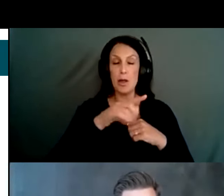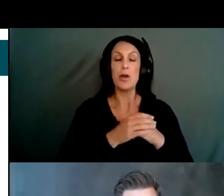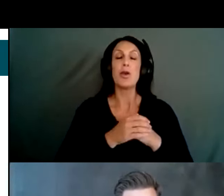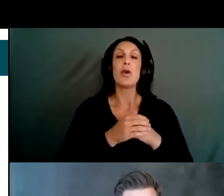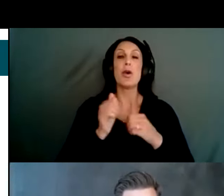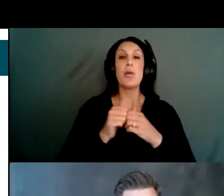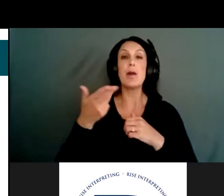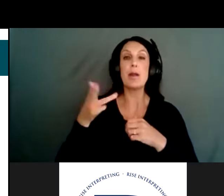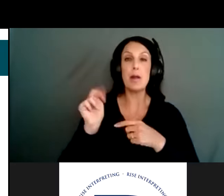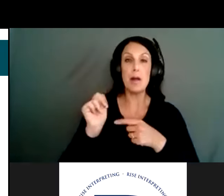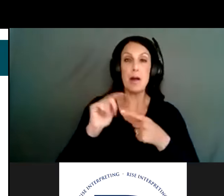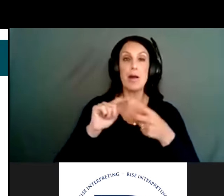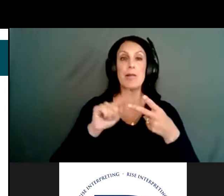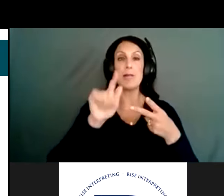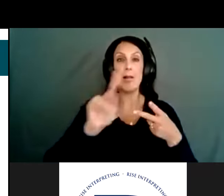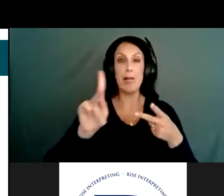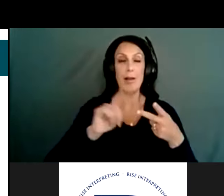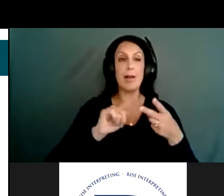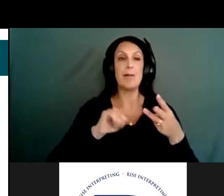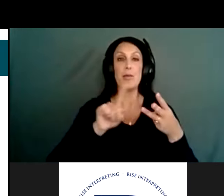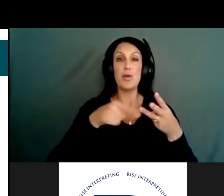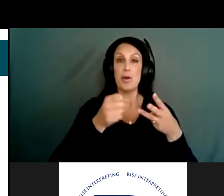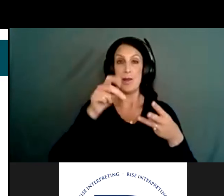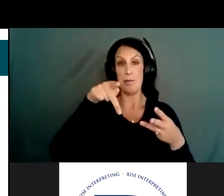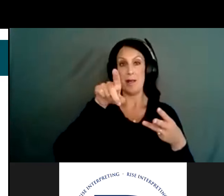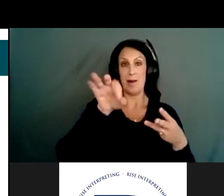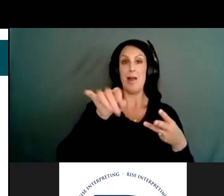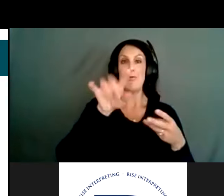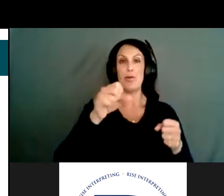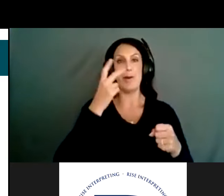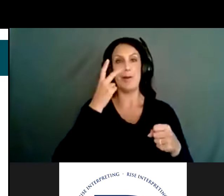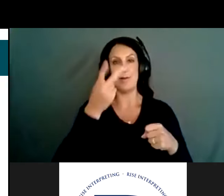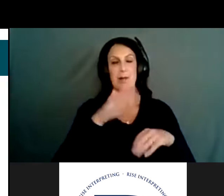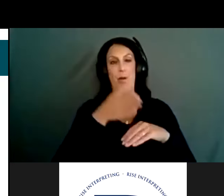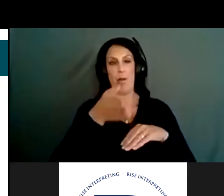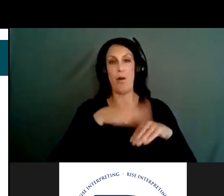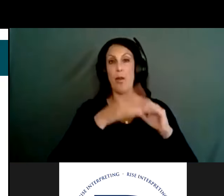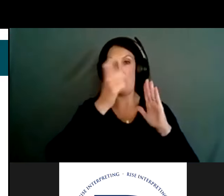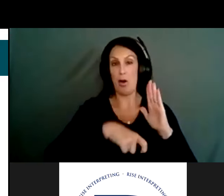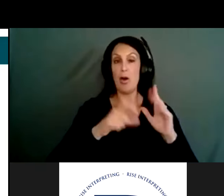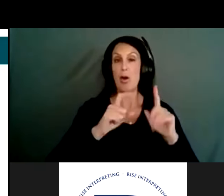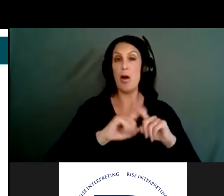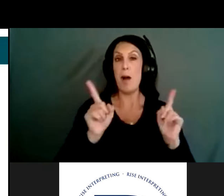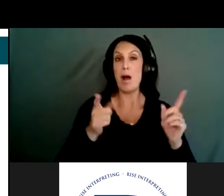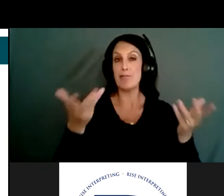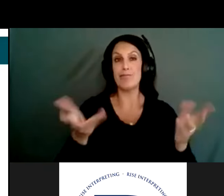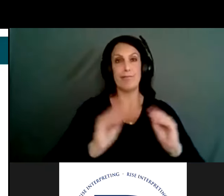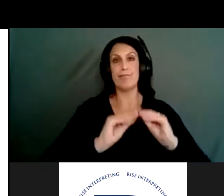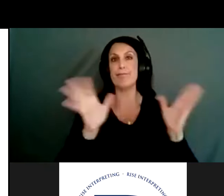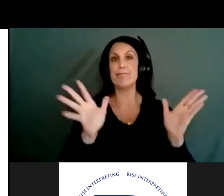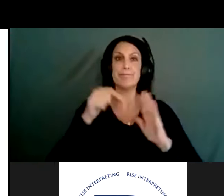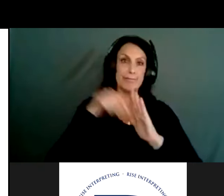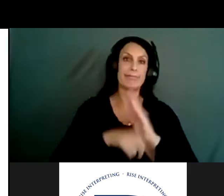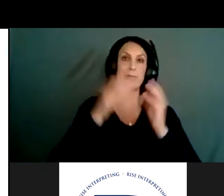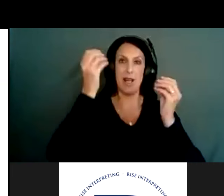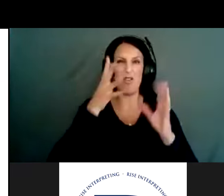California, and the link is there. So when you get the PDF of the slides, you'll be able to look for the article, but pretty profound information that they found.